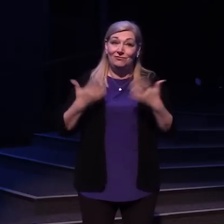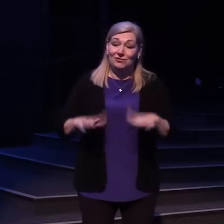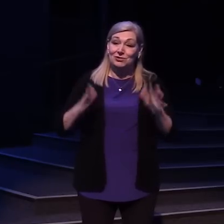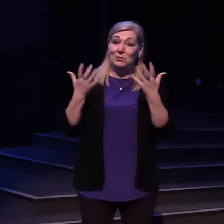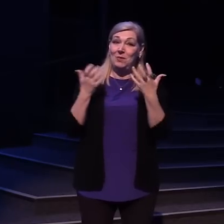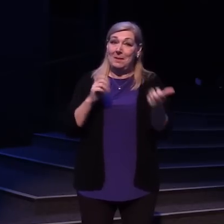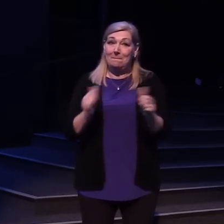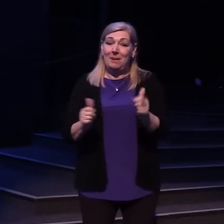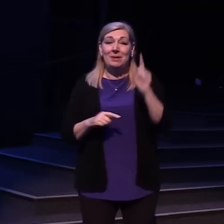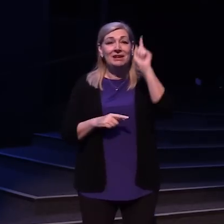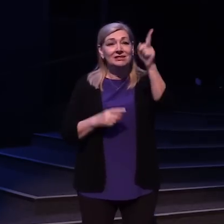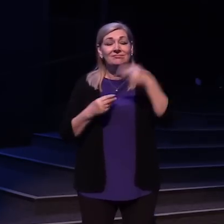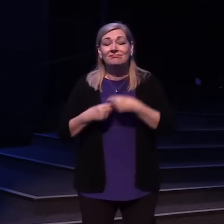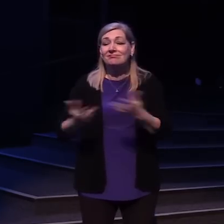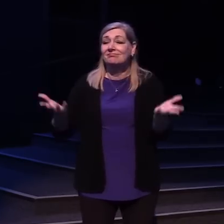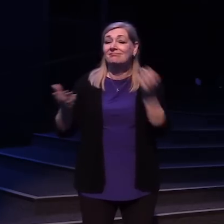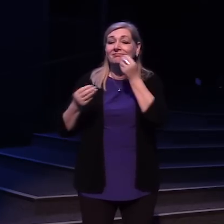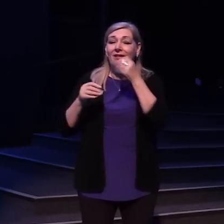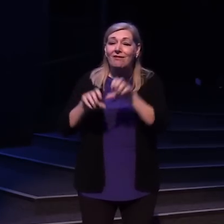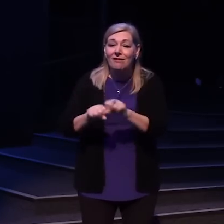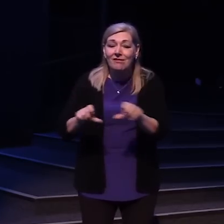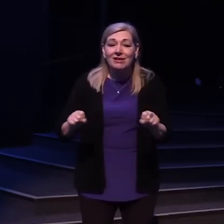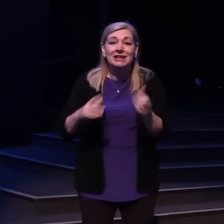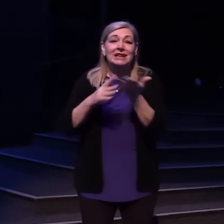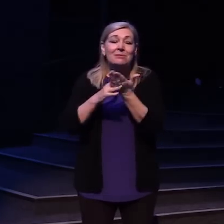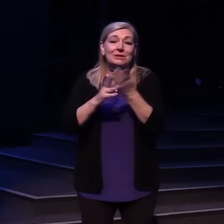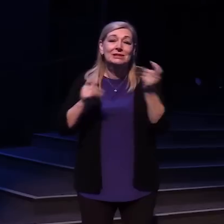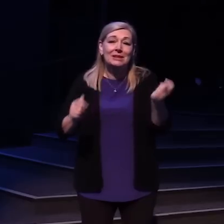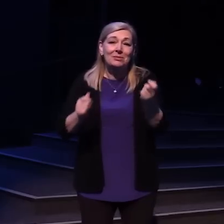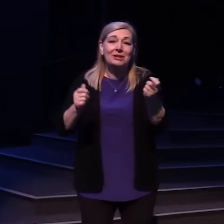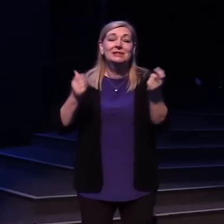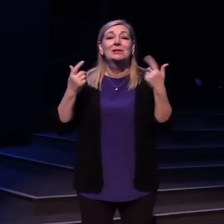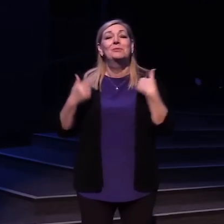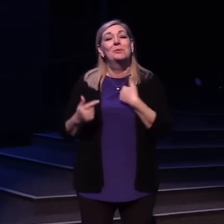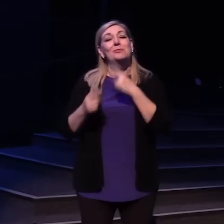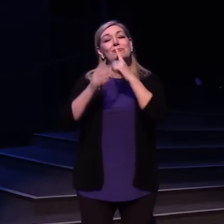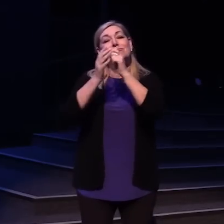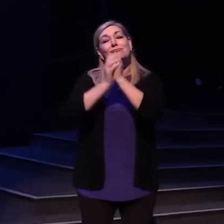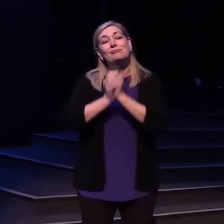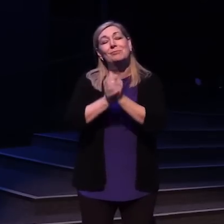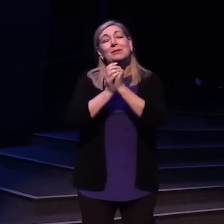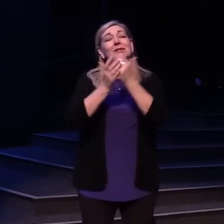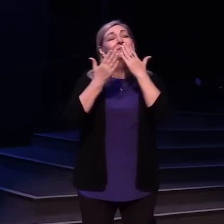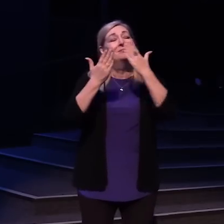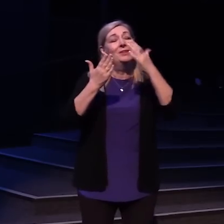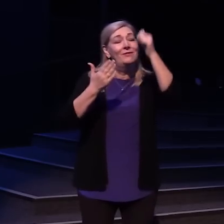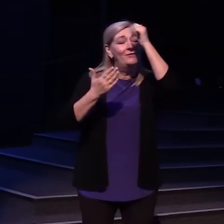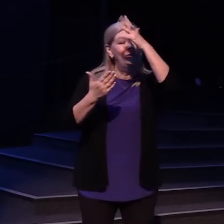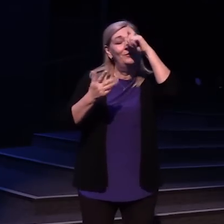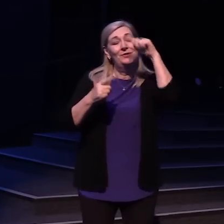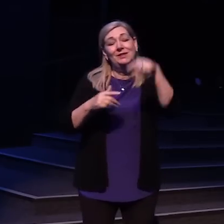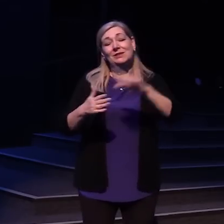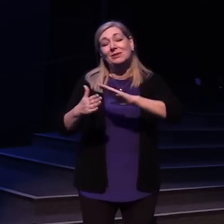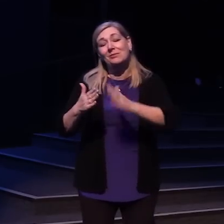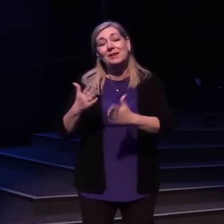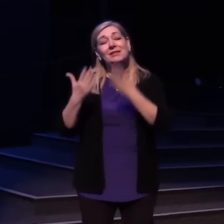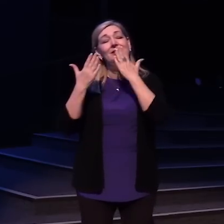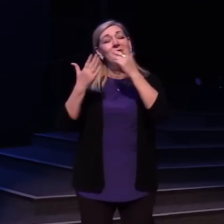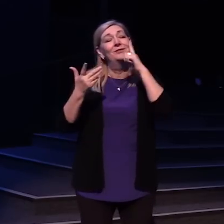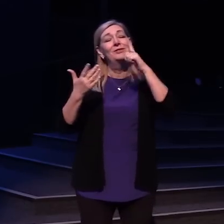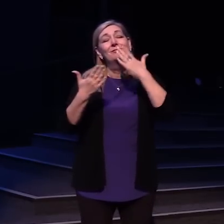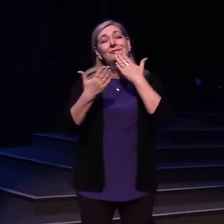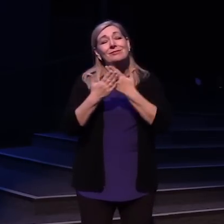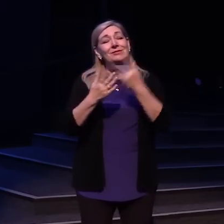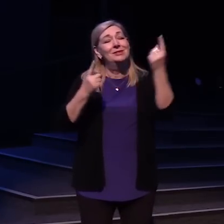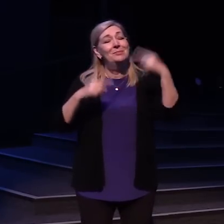hamburgers hot dogs it's gonna be a celebration but let's pray and get ready for worship Father thank you for this weekend thank you for being good